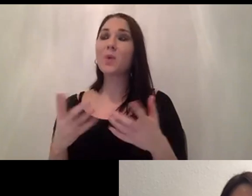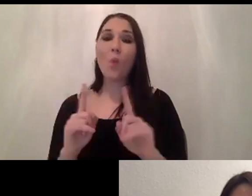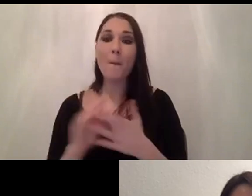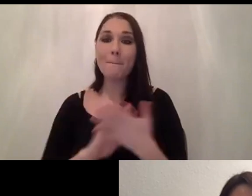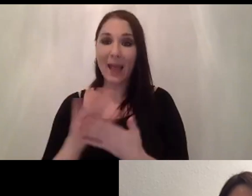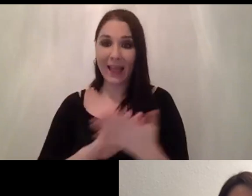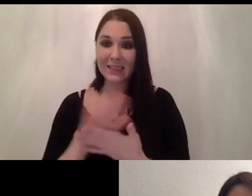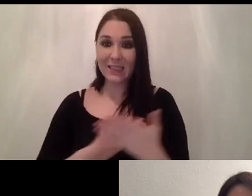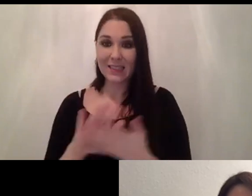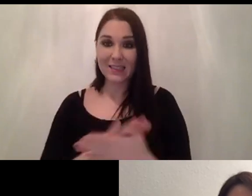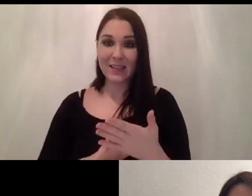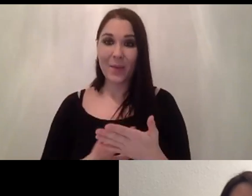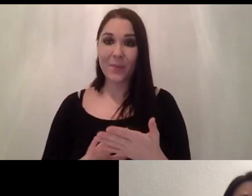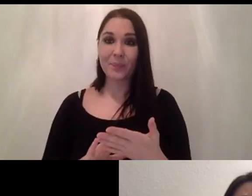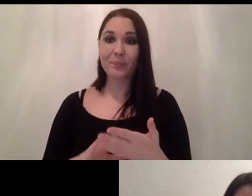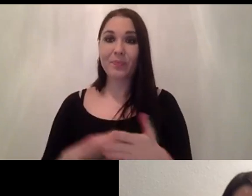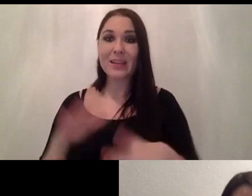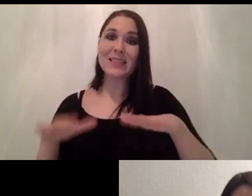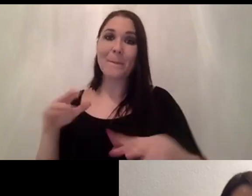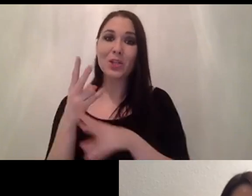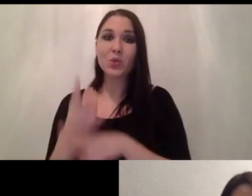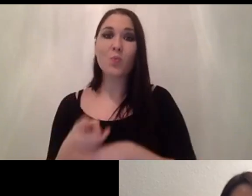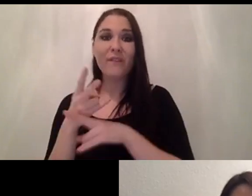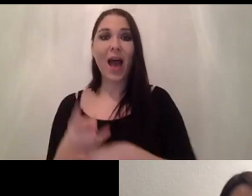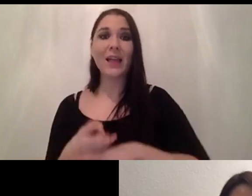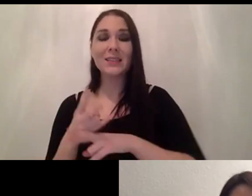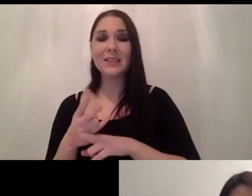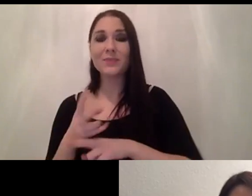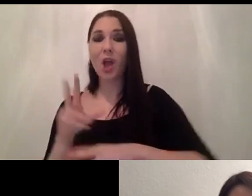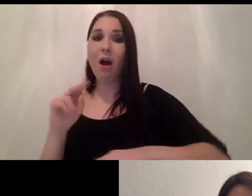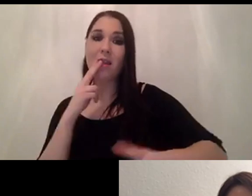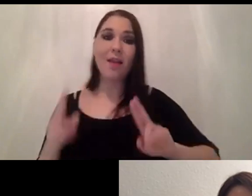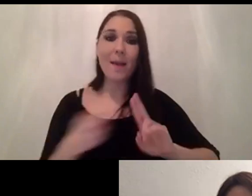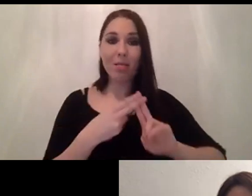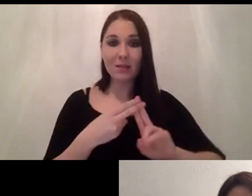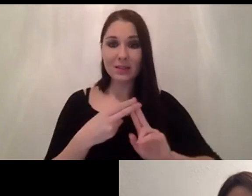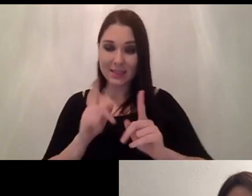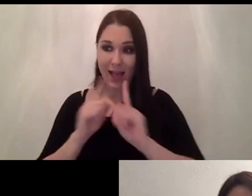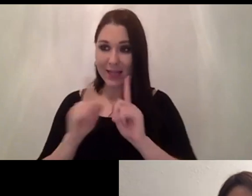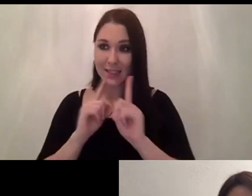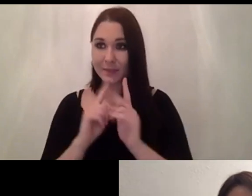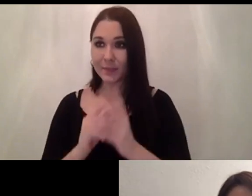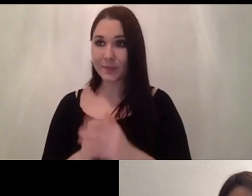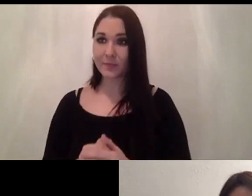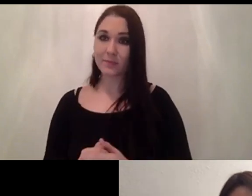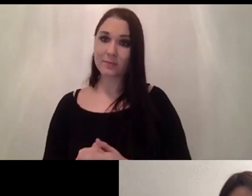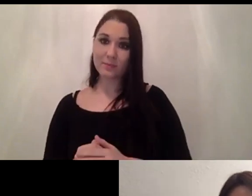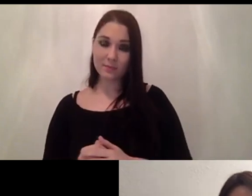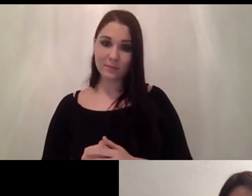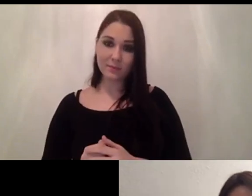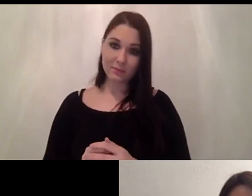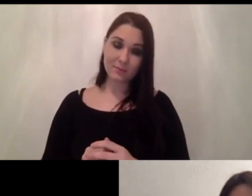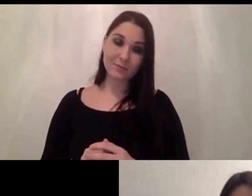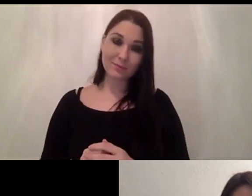unlabeled data then yes because these days you can do um contrastive representation